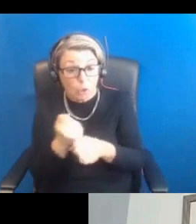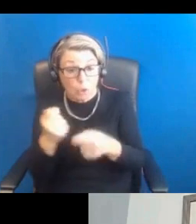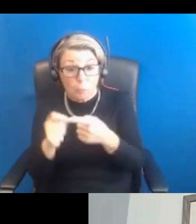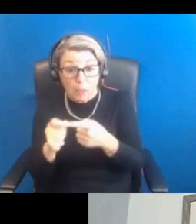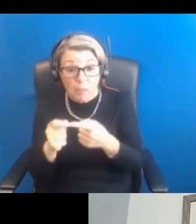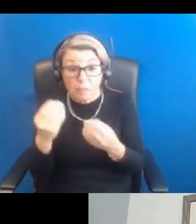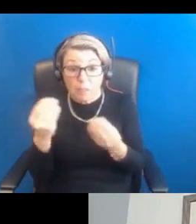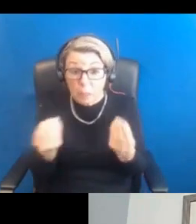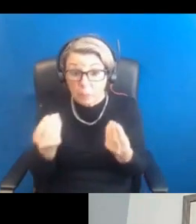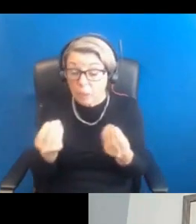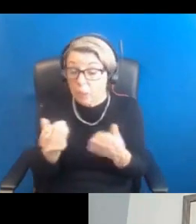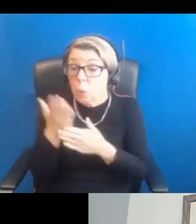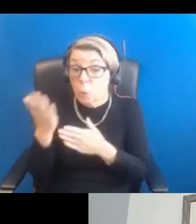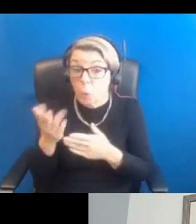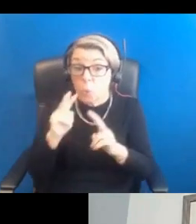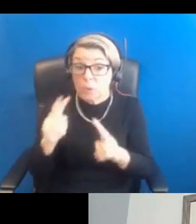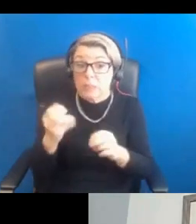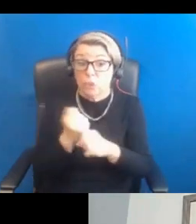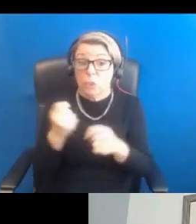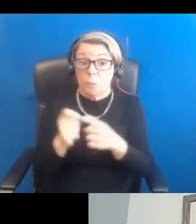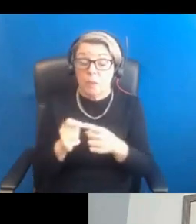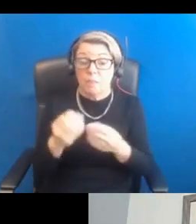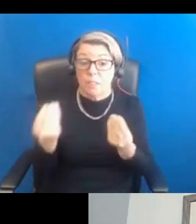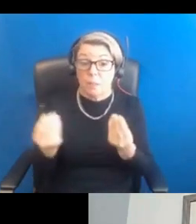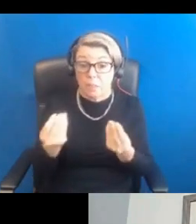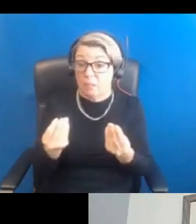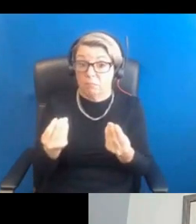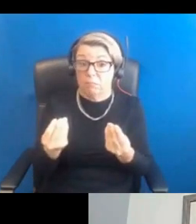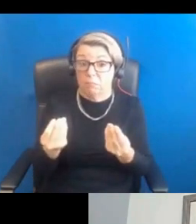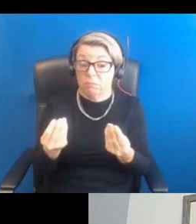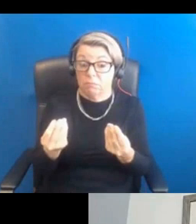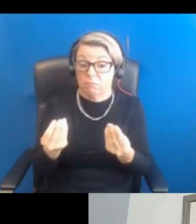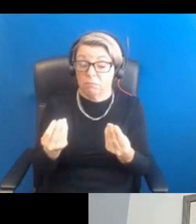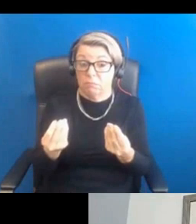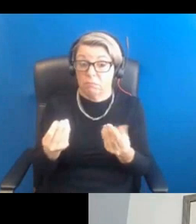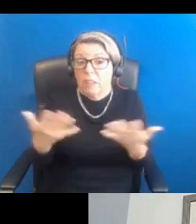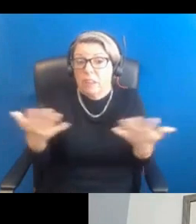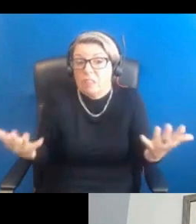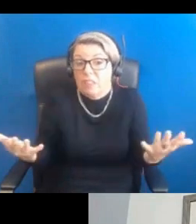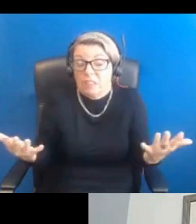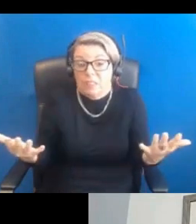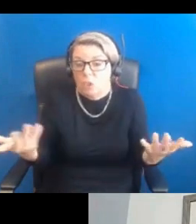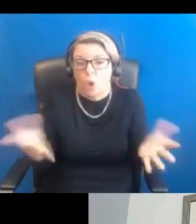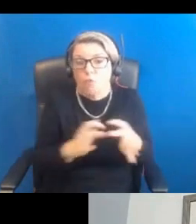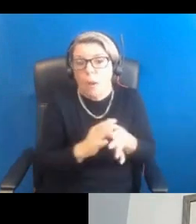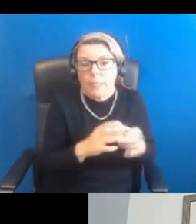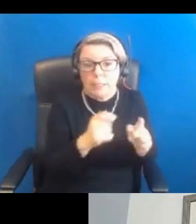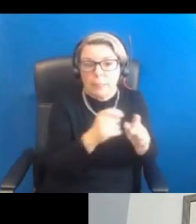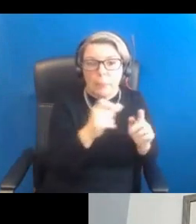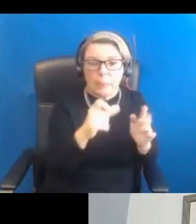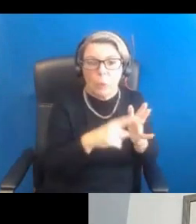all of us do go and see our GP from time to time for something, even if it's unrelated to